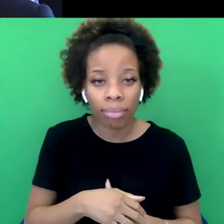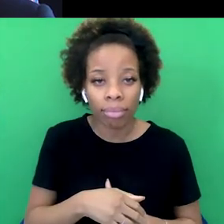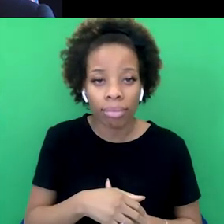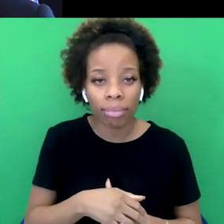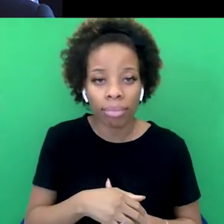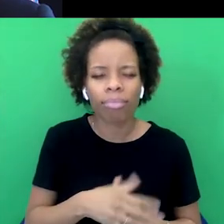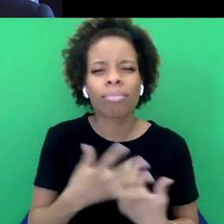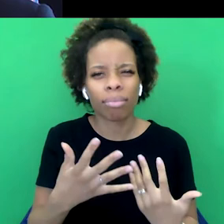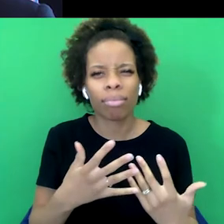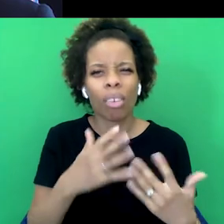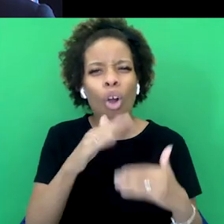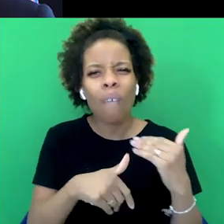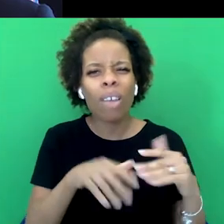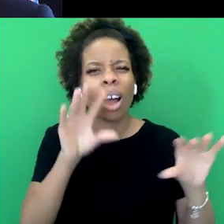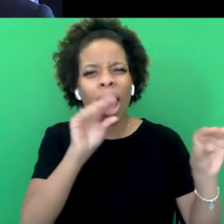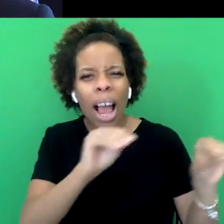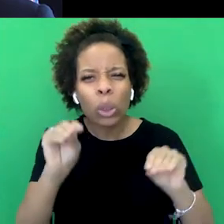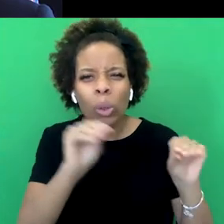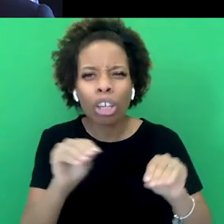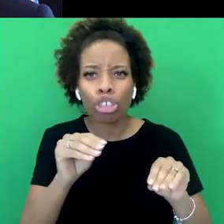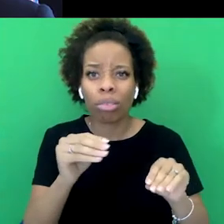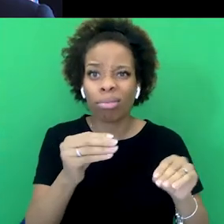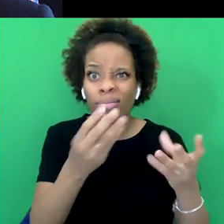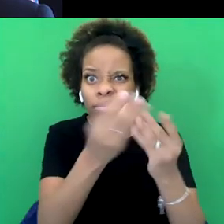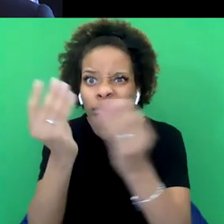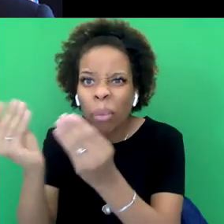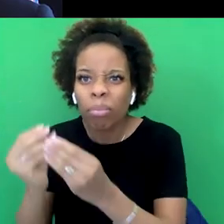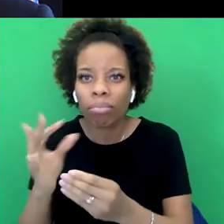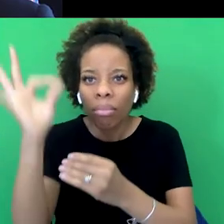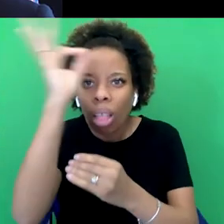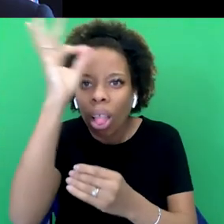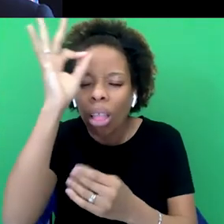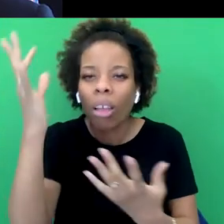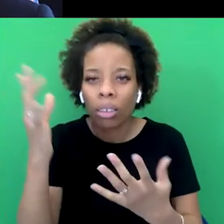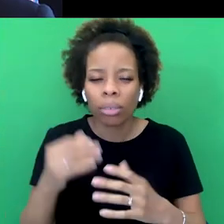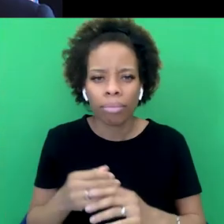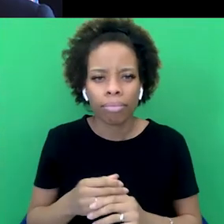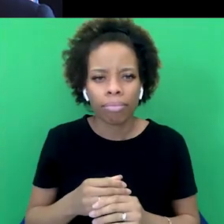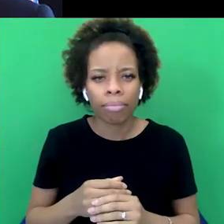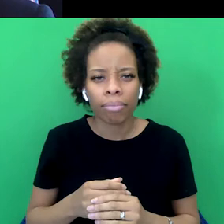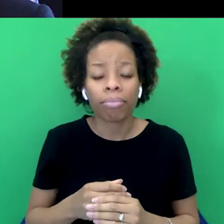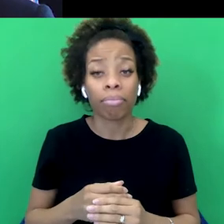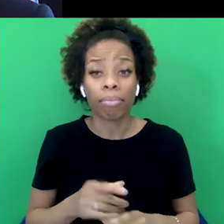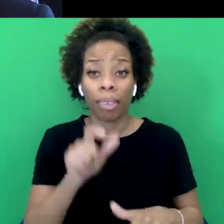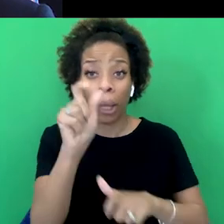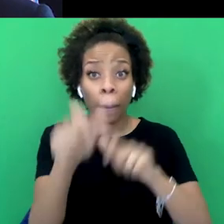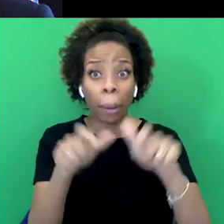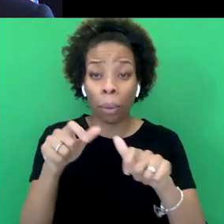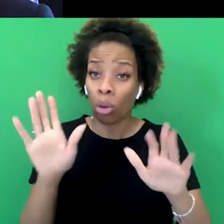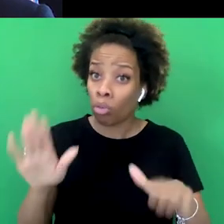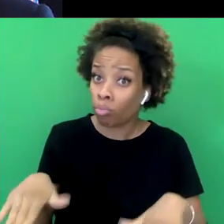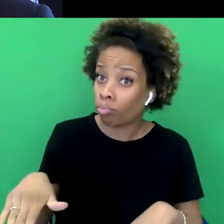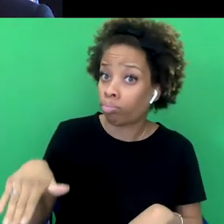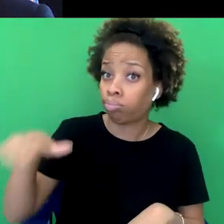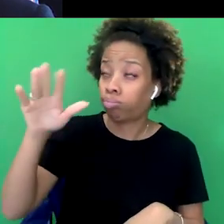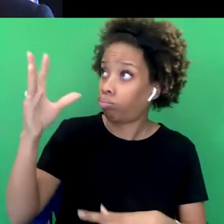about education, how hard do you think it is for people who grew up with an education that they were told is